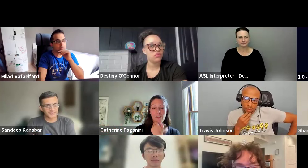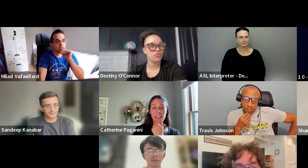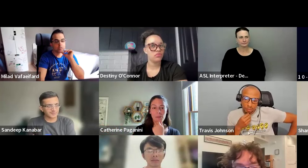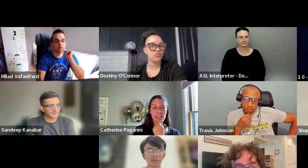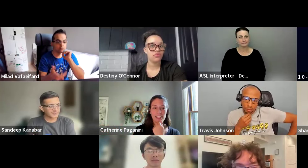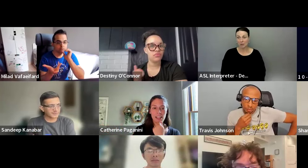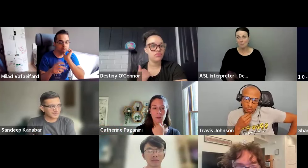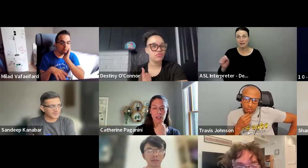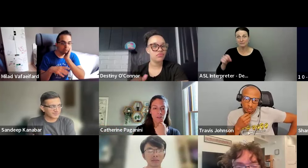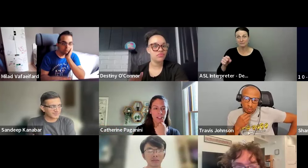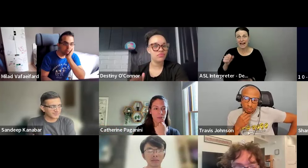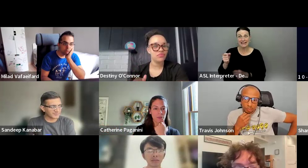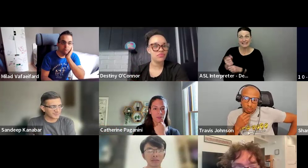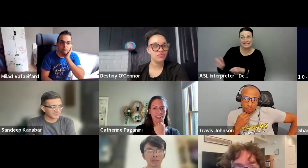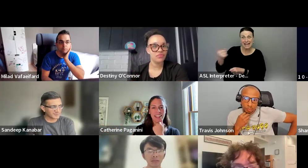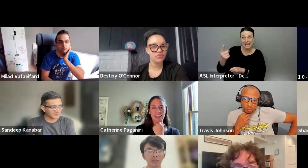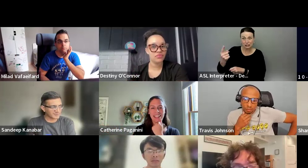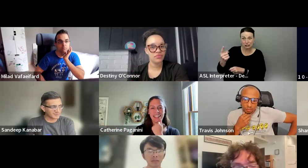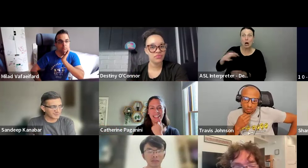But definitely apply next time and bring a friend.